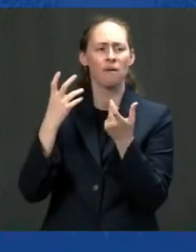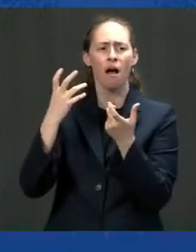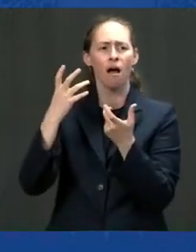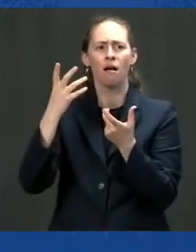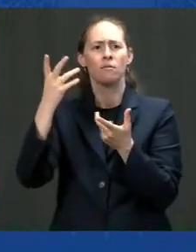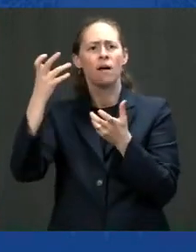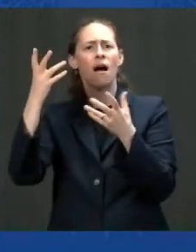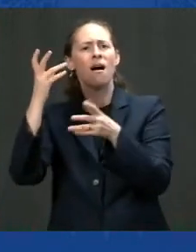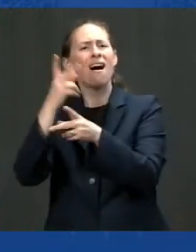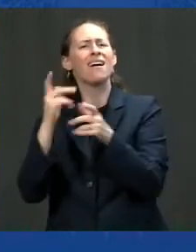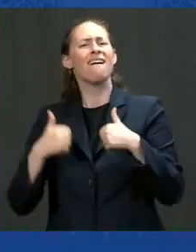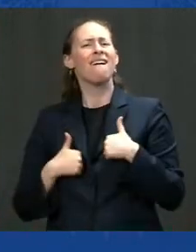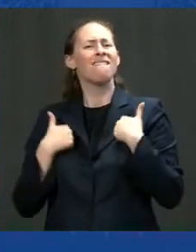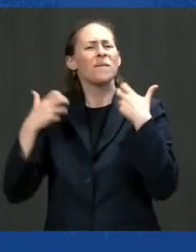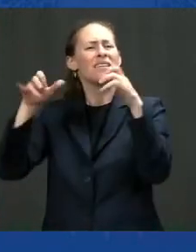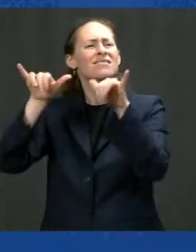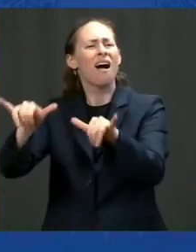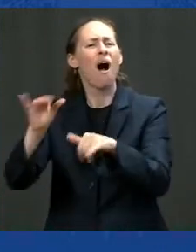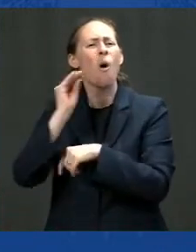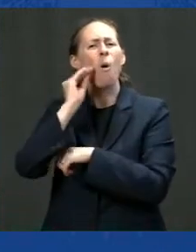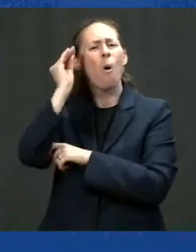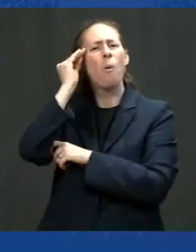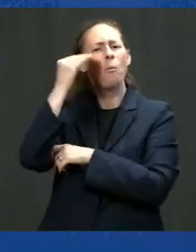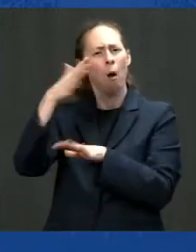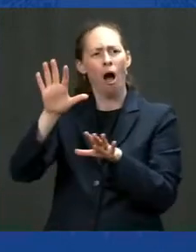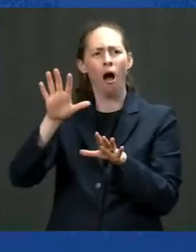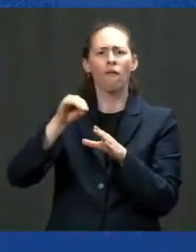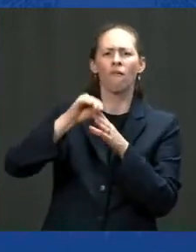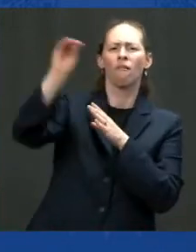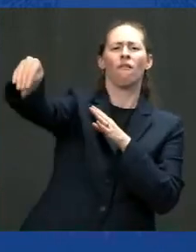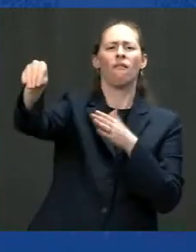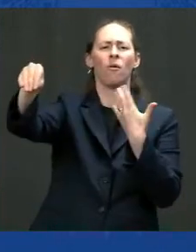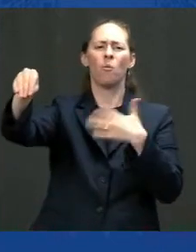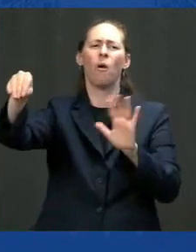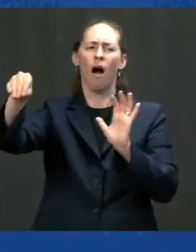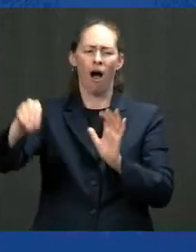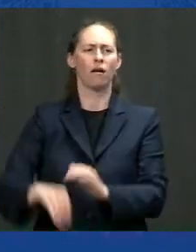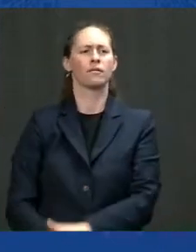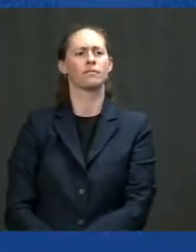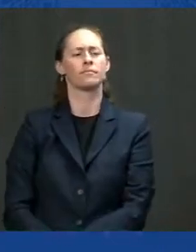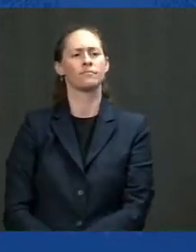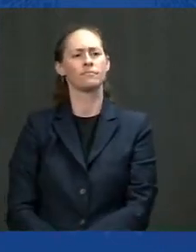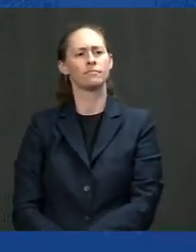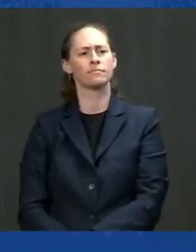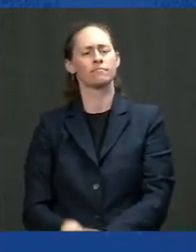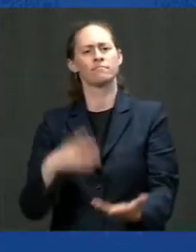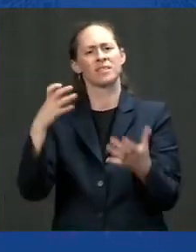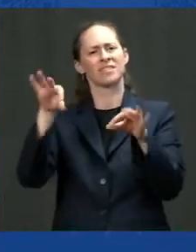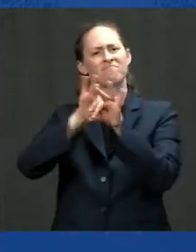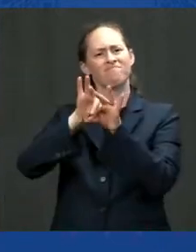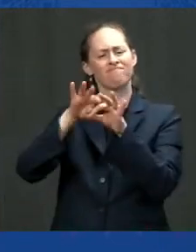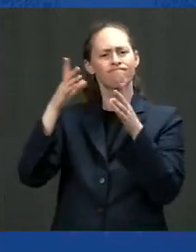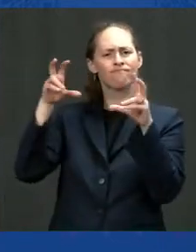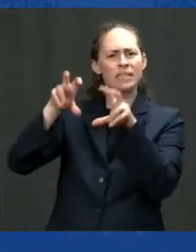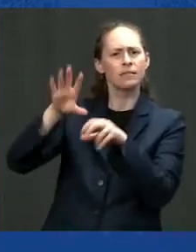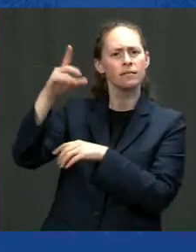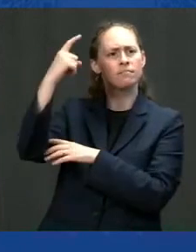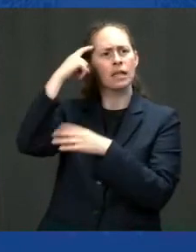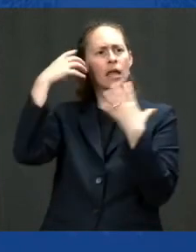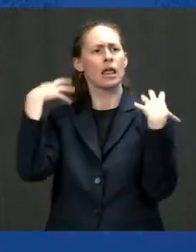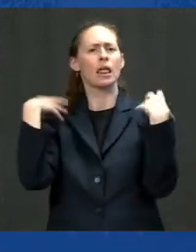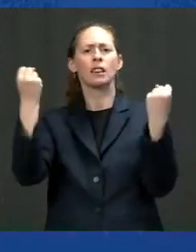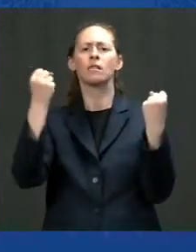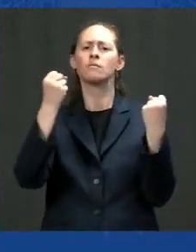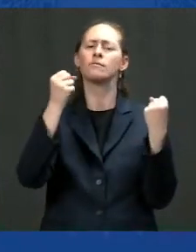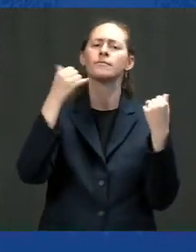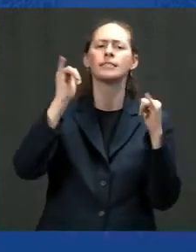rather stay in their home increase their mental state put them in a position where it's better for their health but you